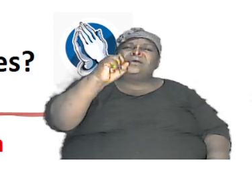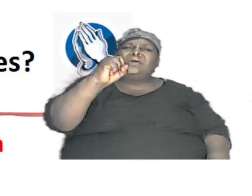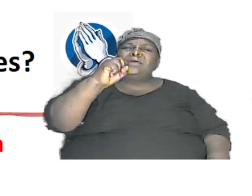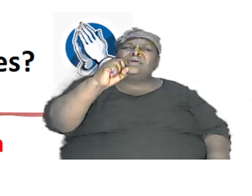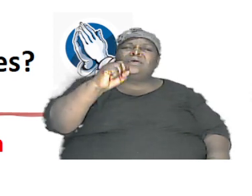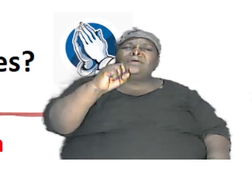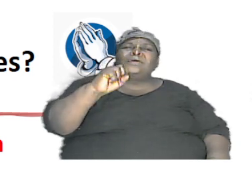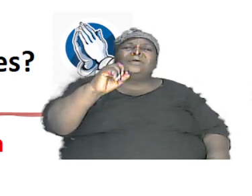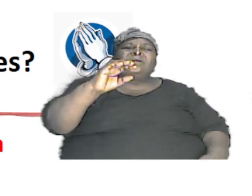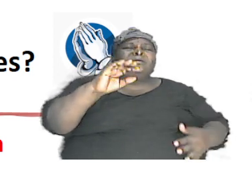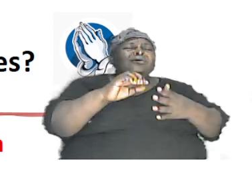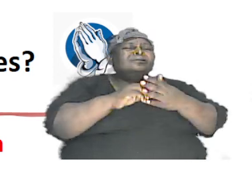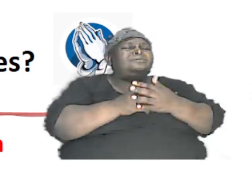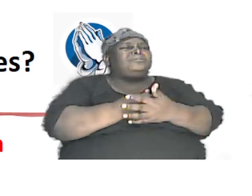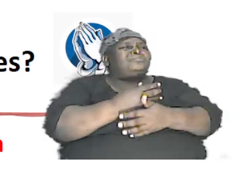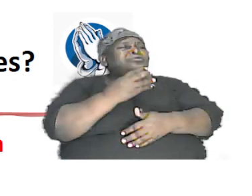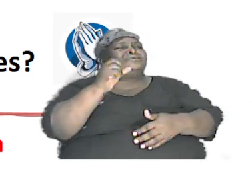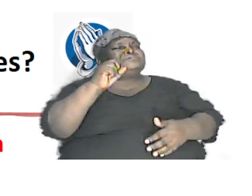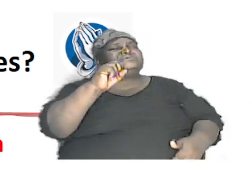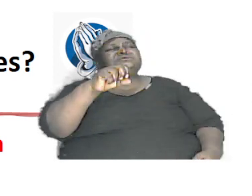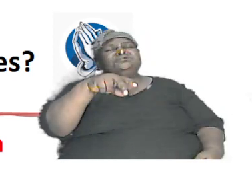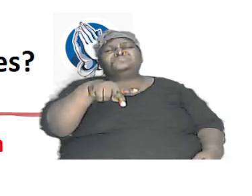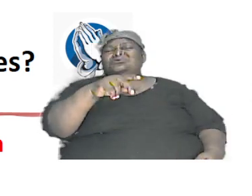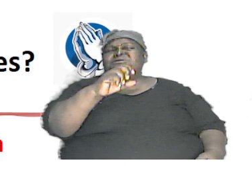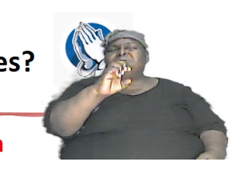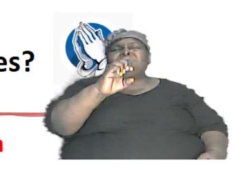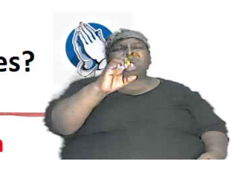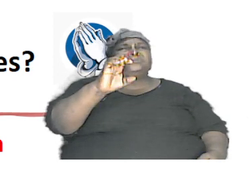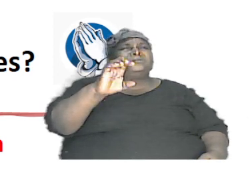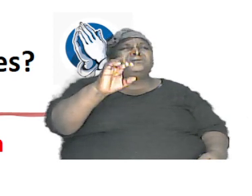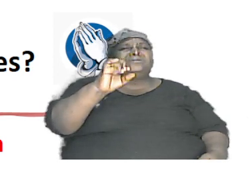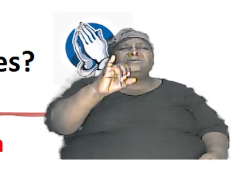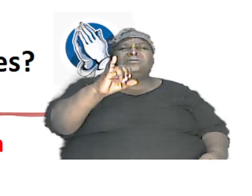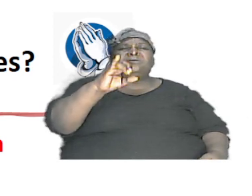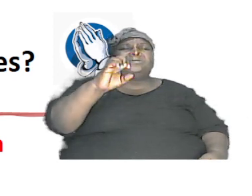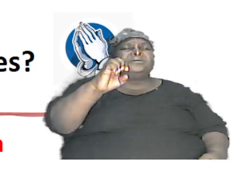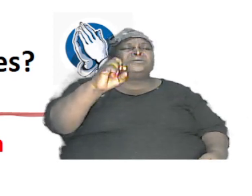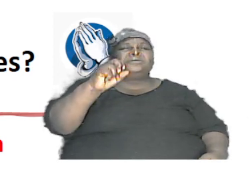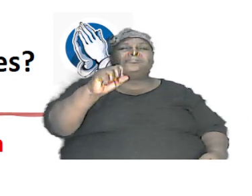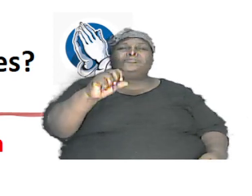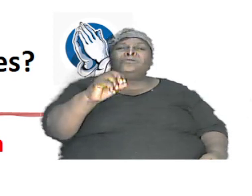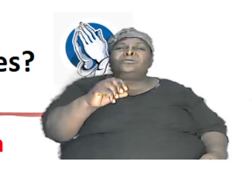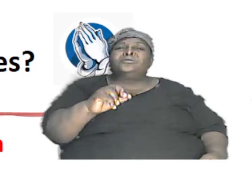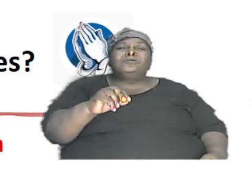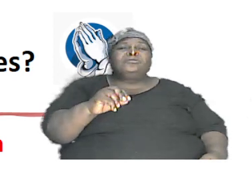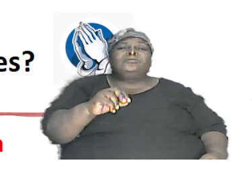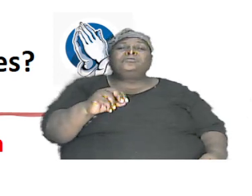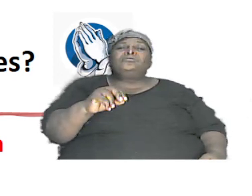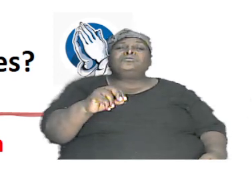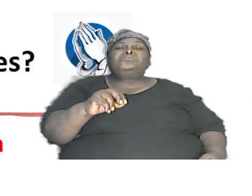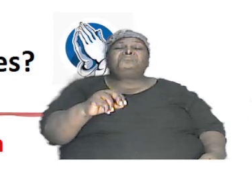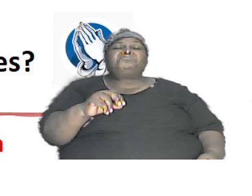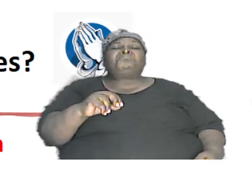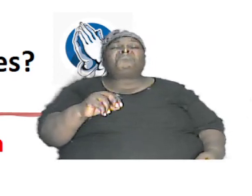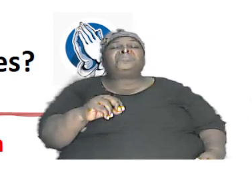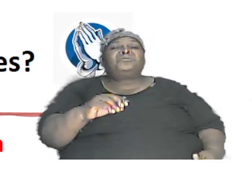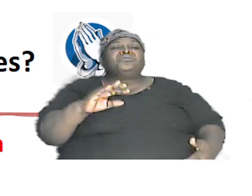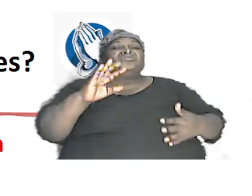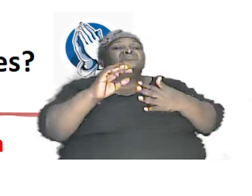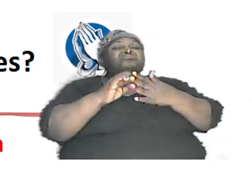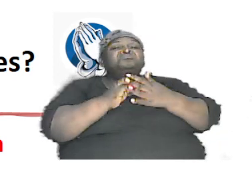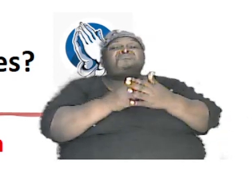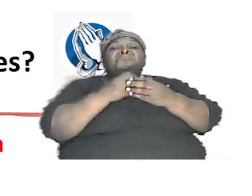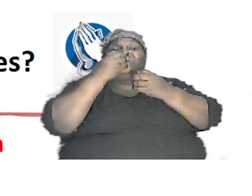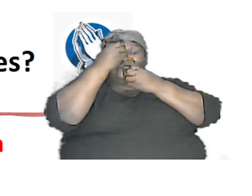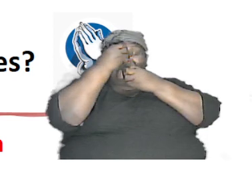nothing to do brothers and sisters with evolution evolution requires new information being added